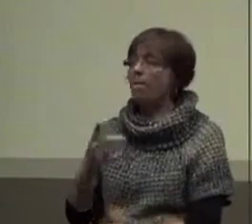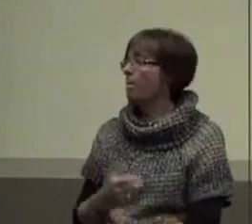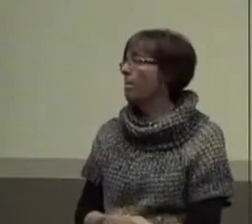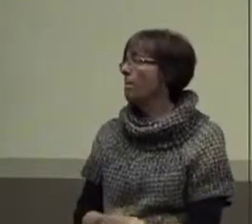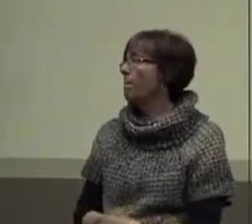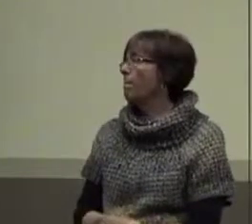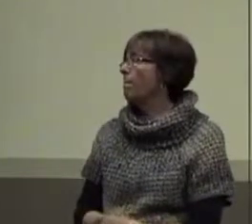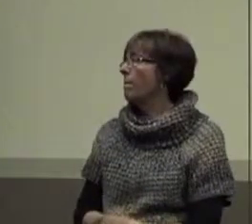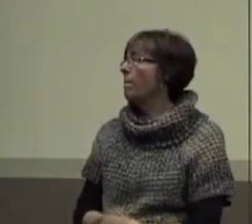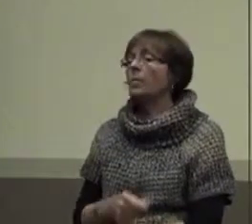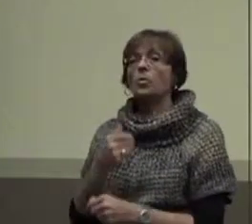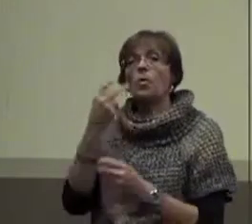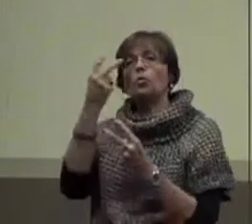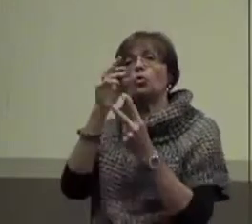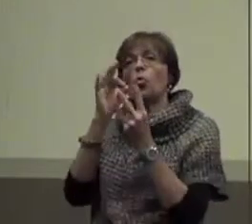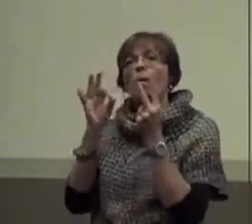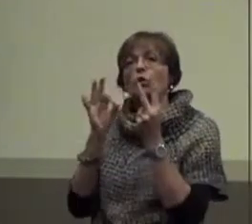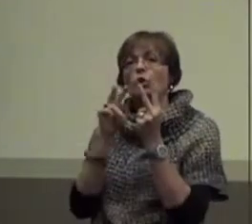And you have two options there.